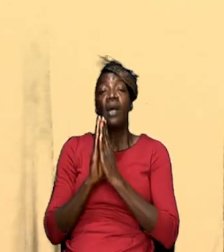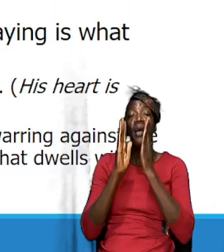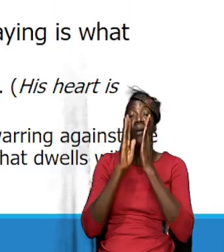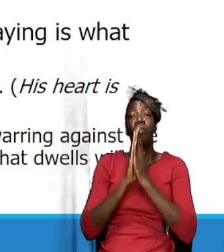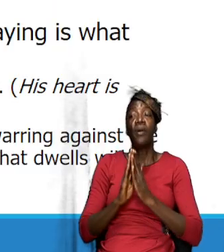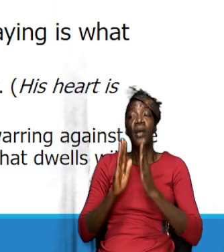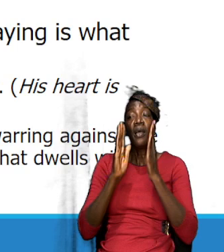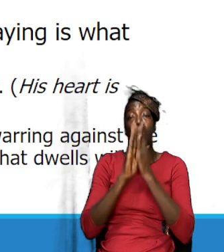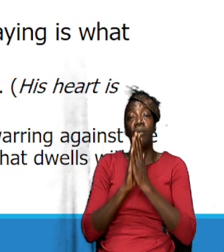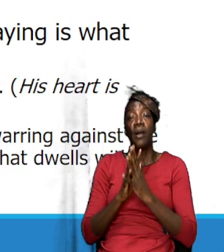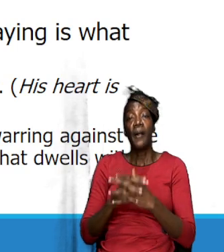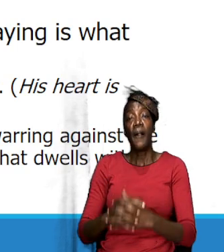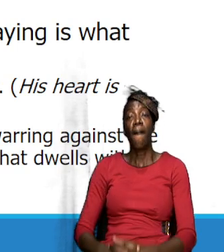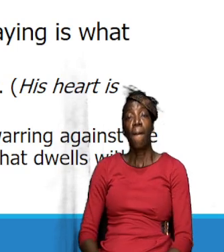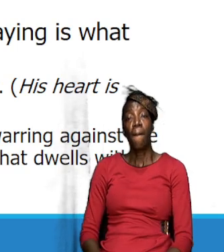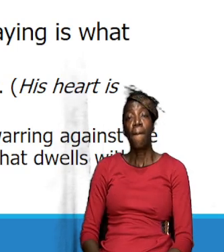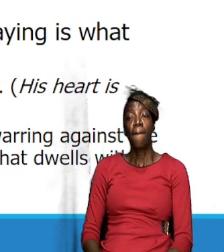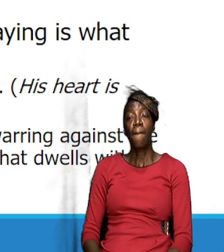move on